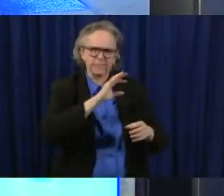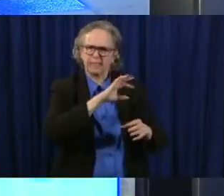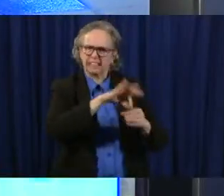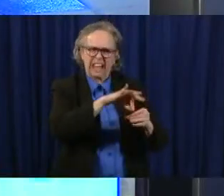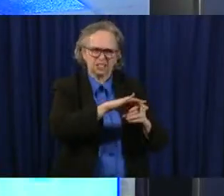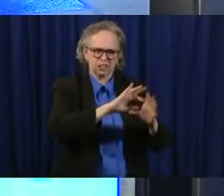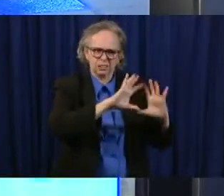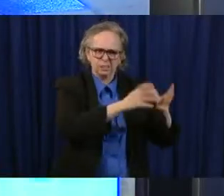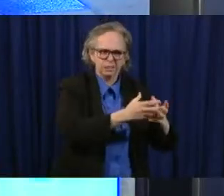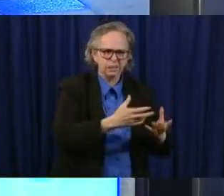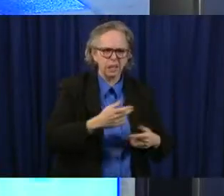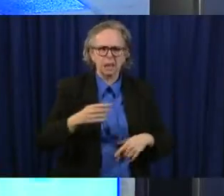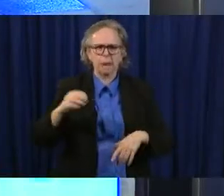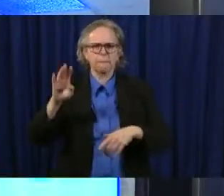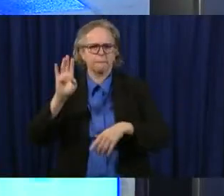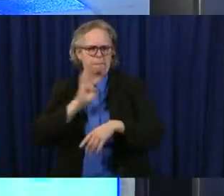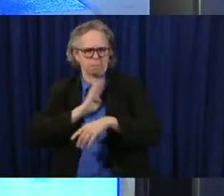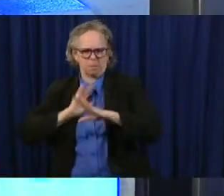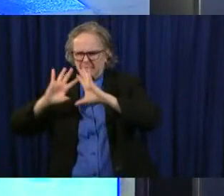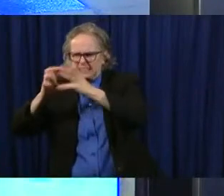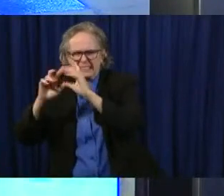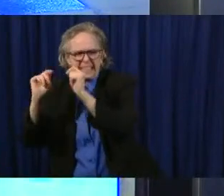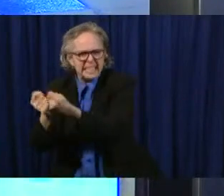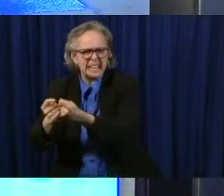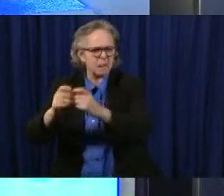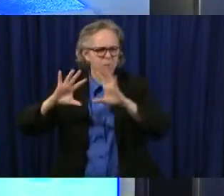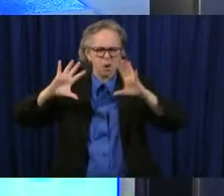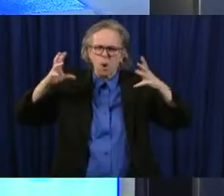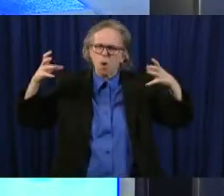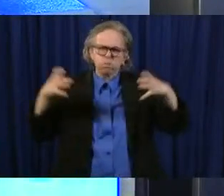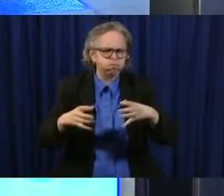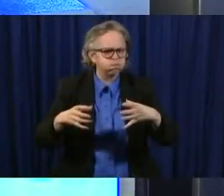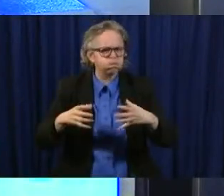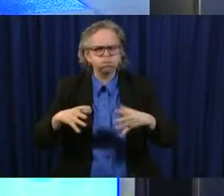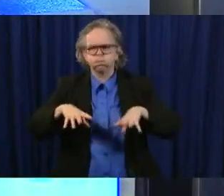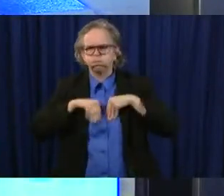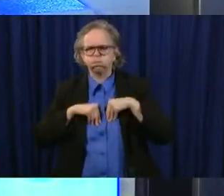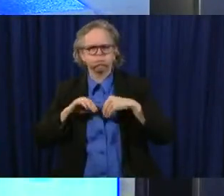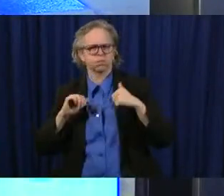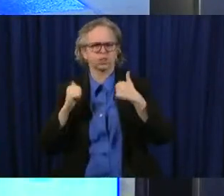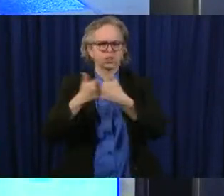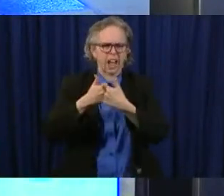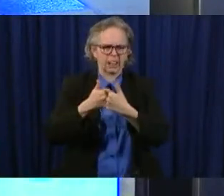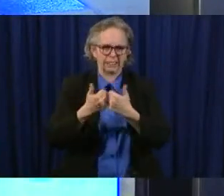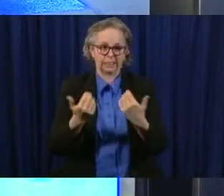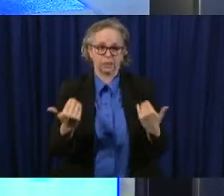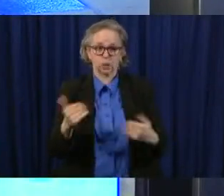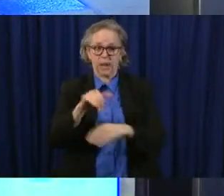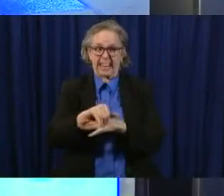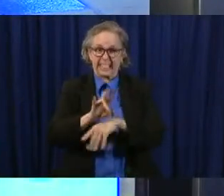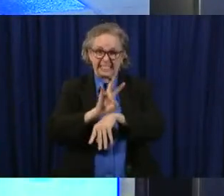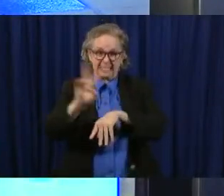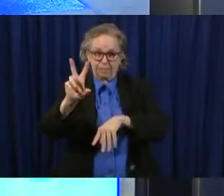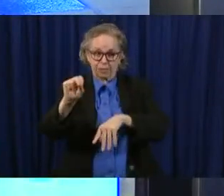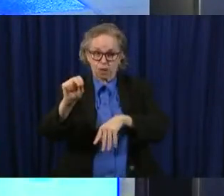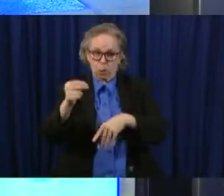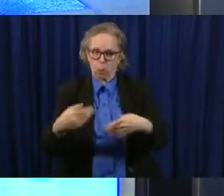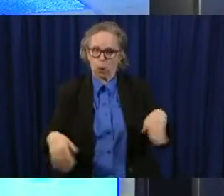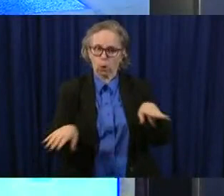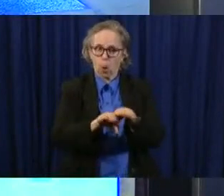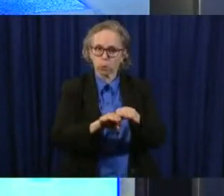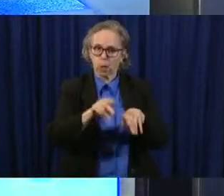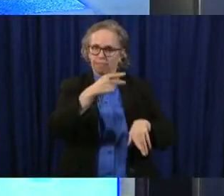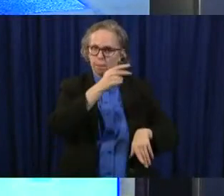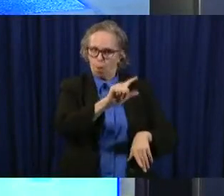individuals at all 88 counties have risen to the occasion and tonight at 7 30 we're going to close the polls we're going to tabulate the results and when